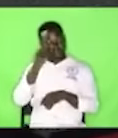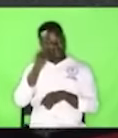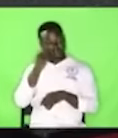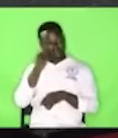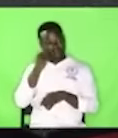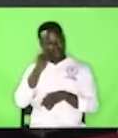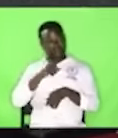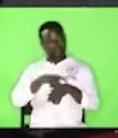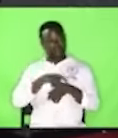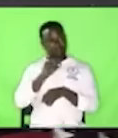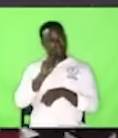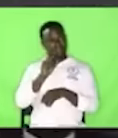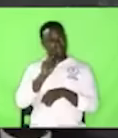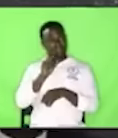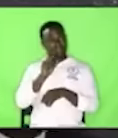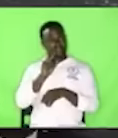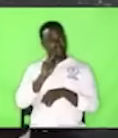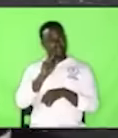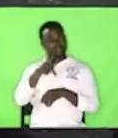11pm thereabout